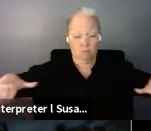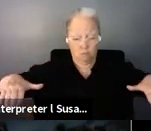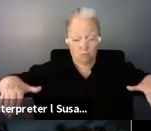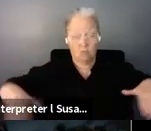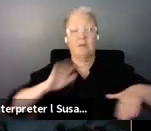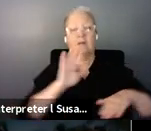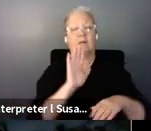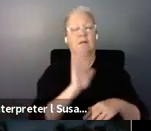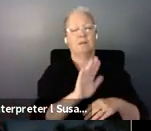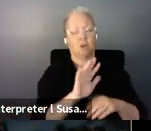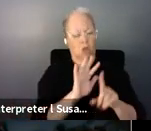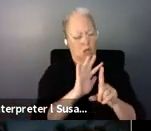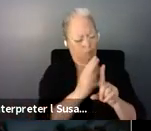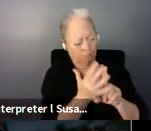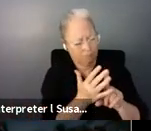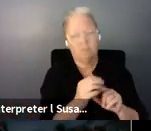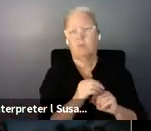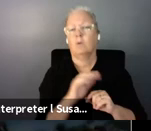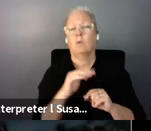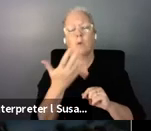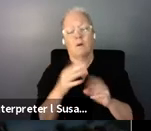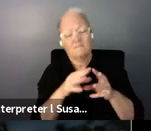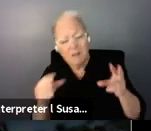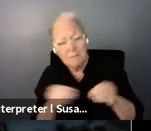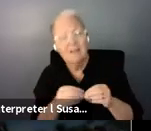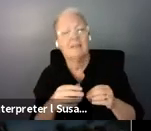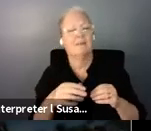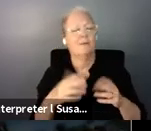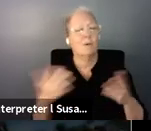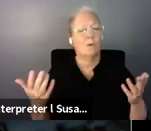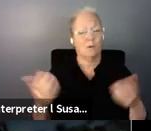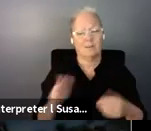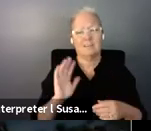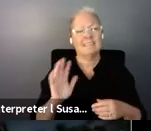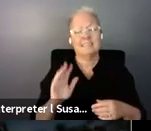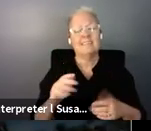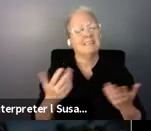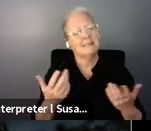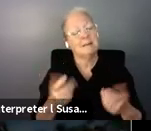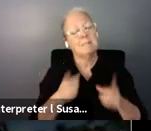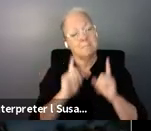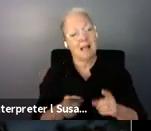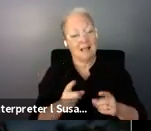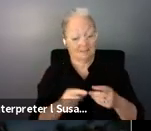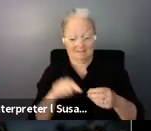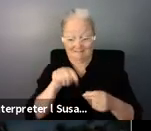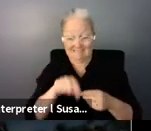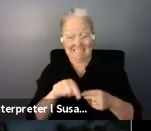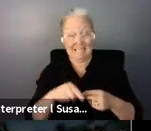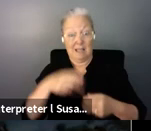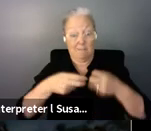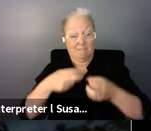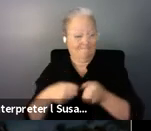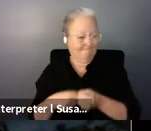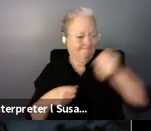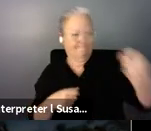is critical but there needs to be at some level a placement for that child it is